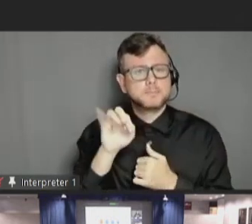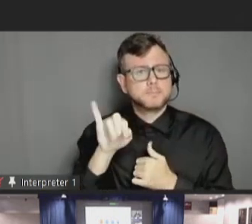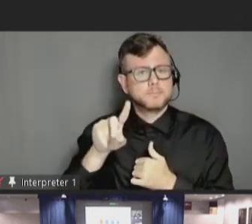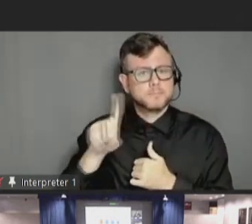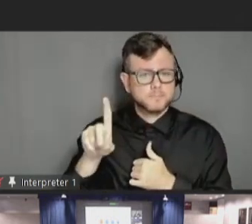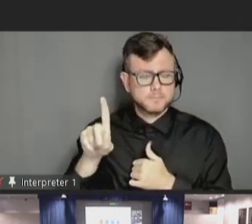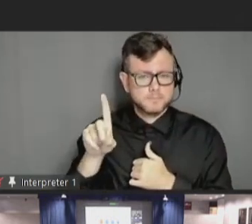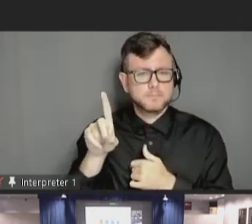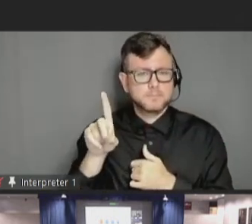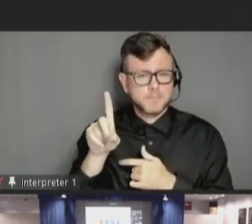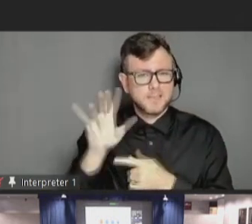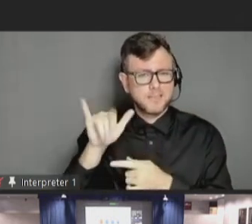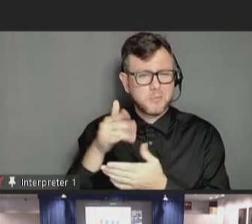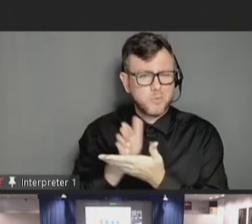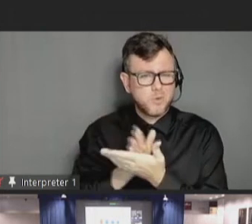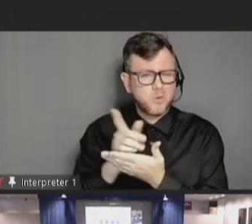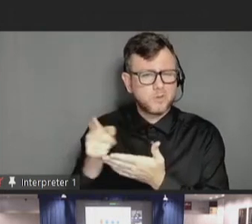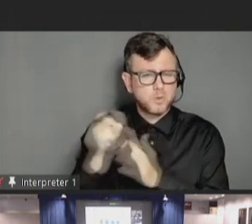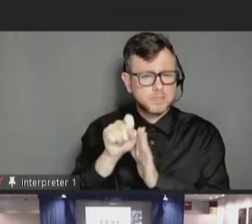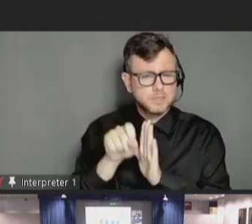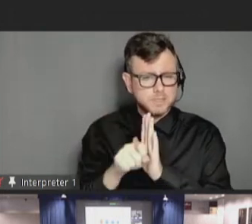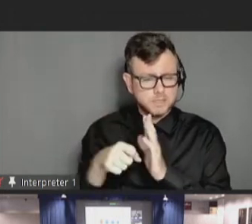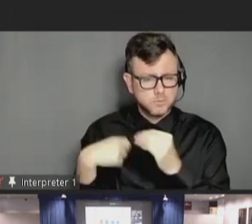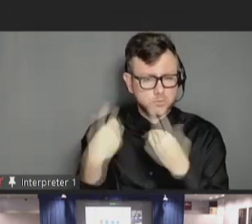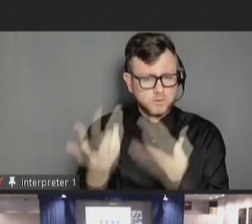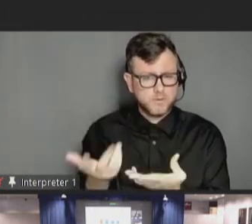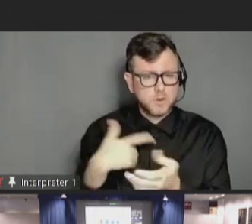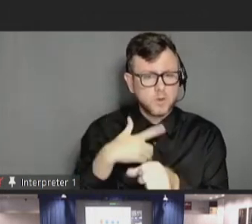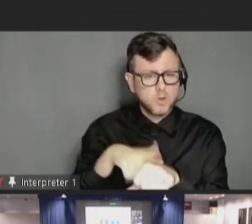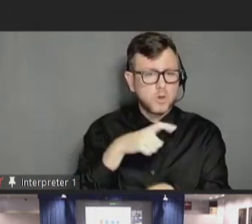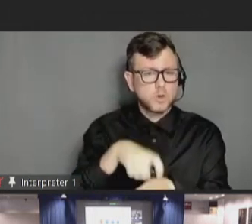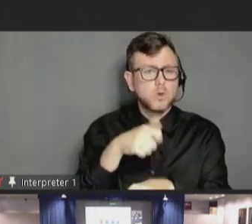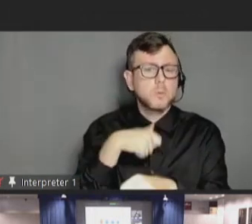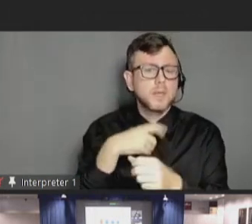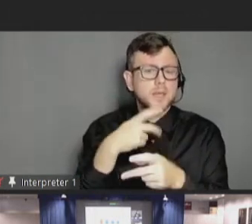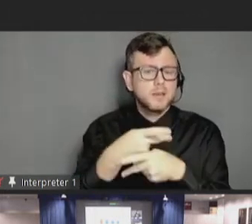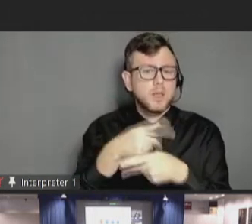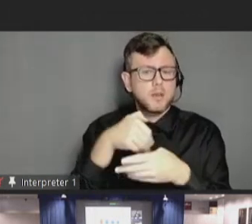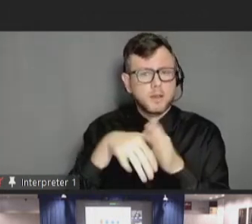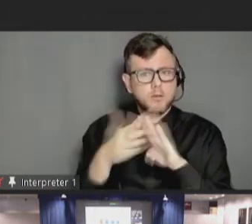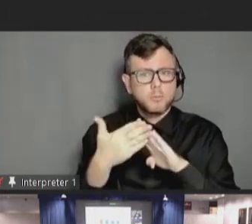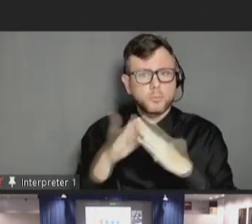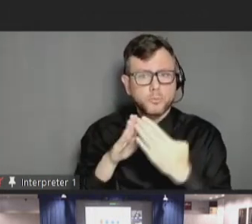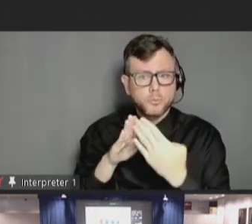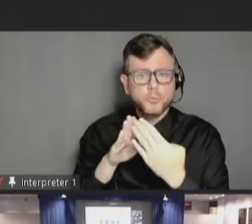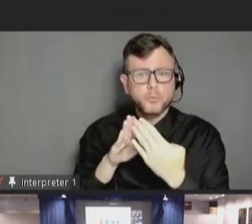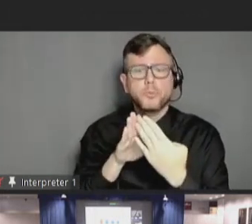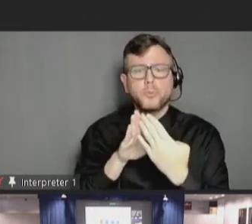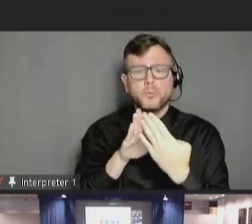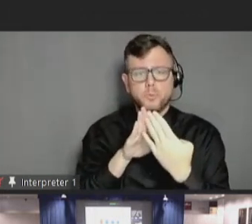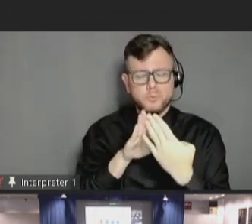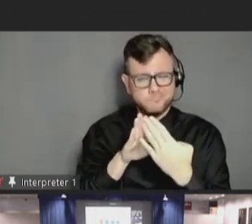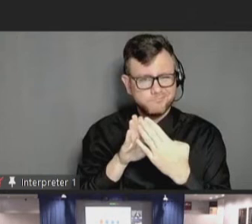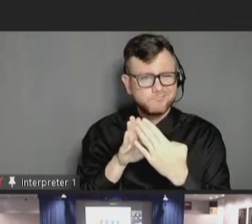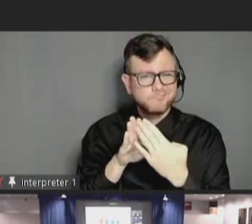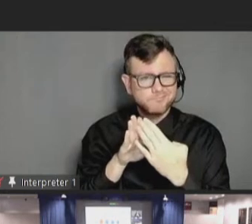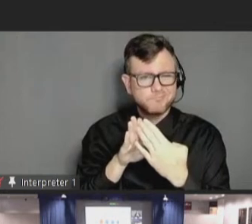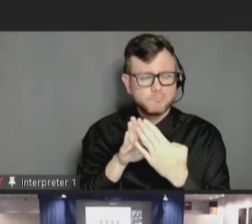the part of Medicaid programs in states providing long-term care services in the community. And all